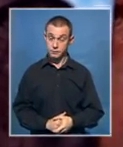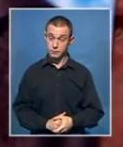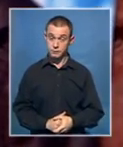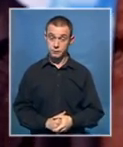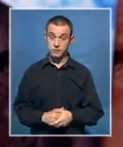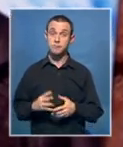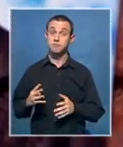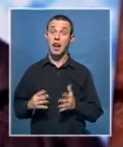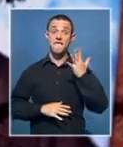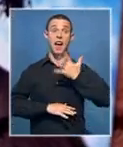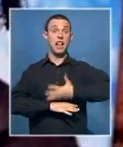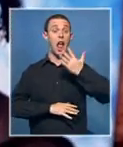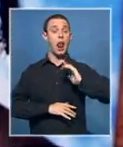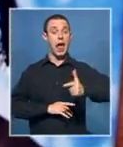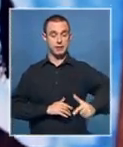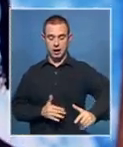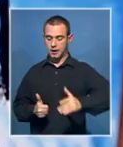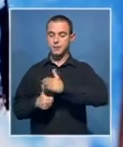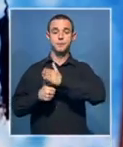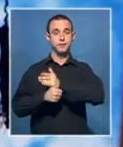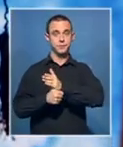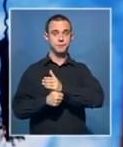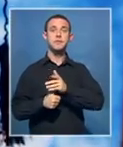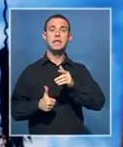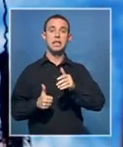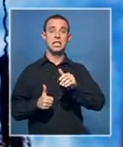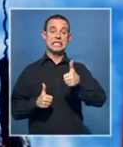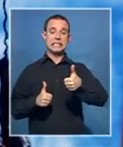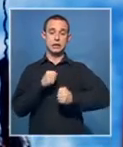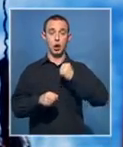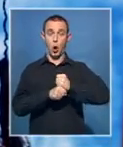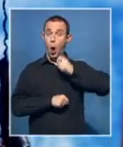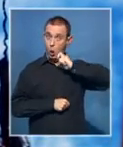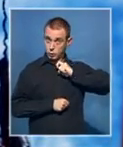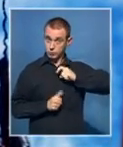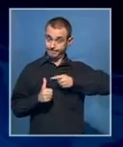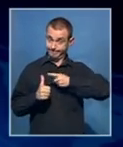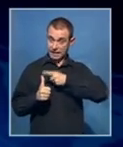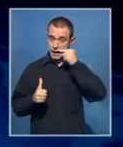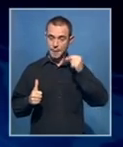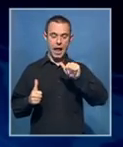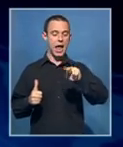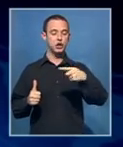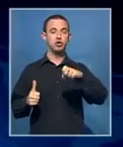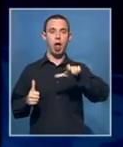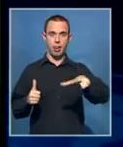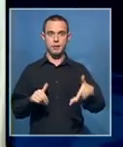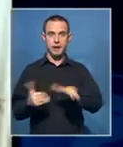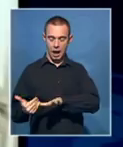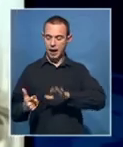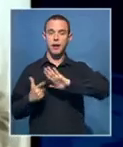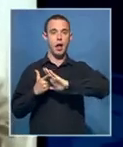Five days later, six-year-old Angel died, followed by her mother. And finally,